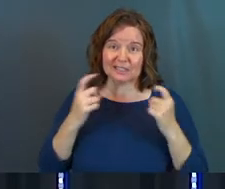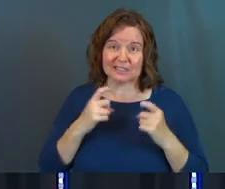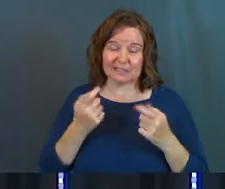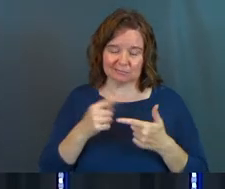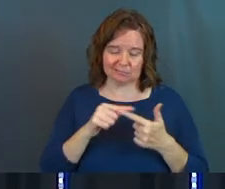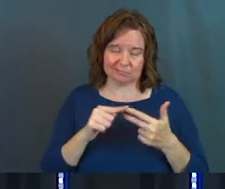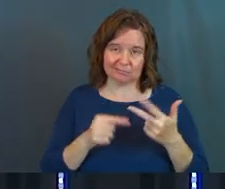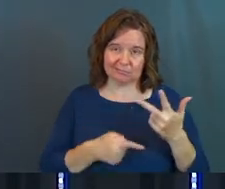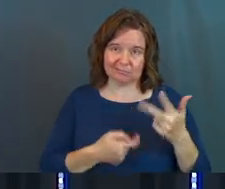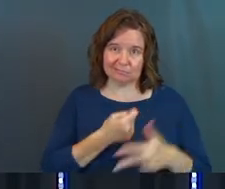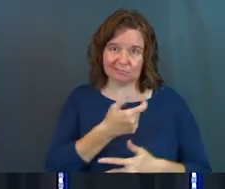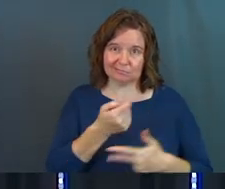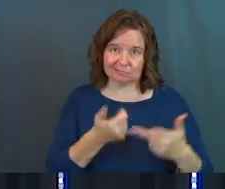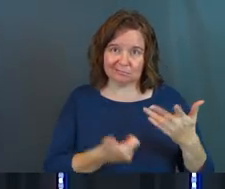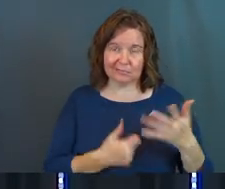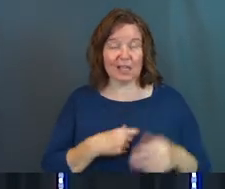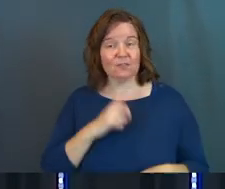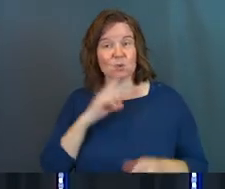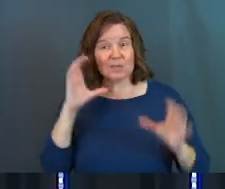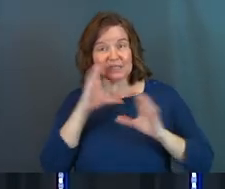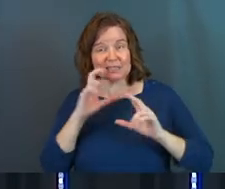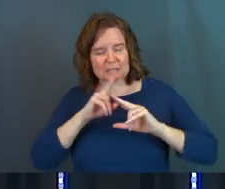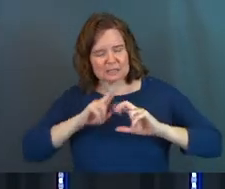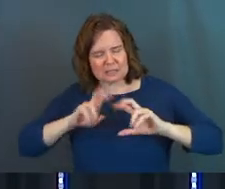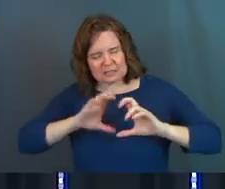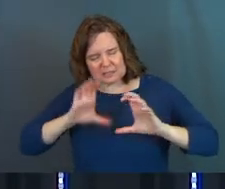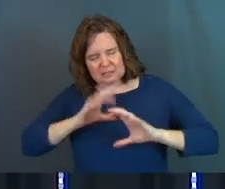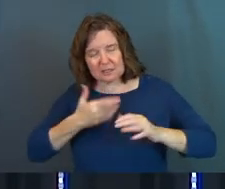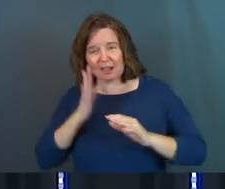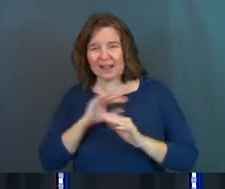if you really seek God deeply.